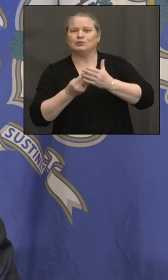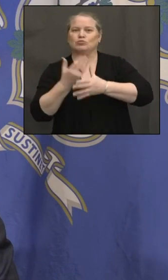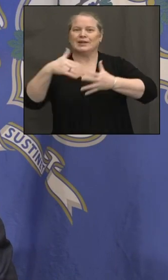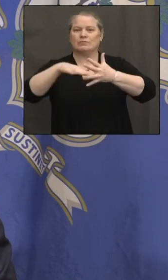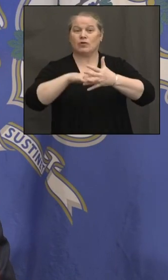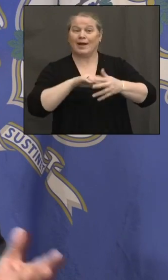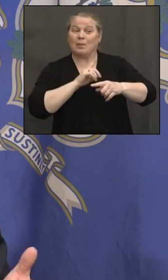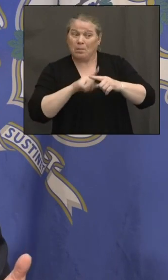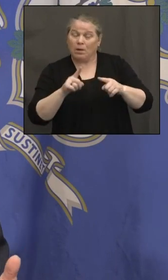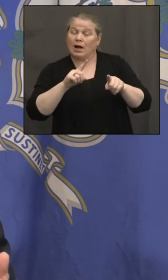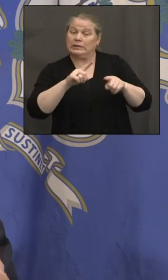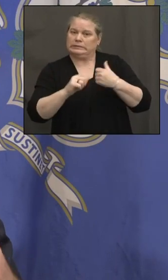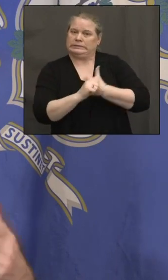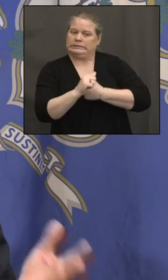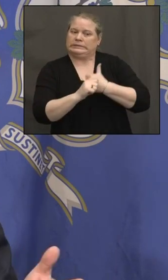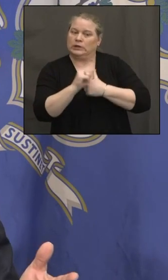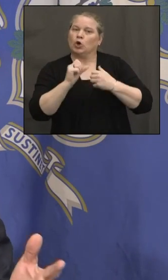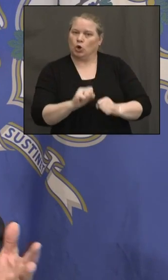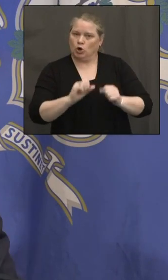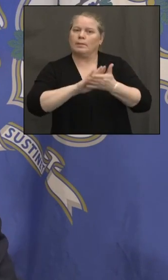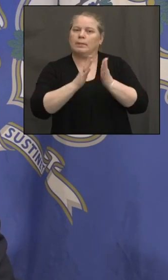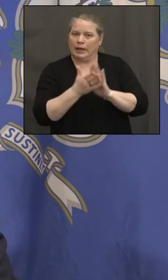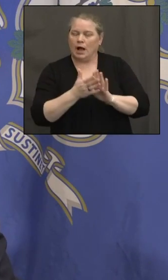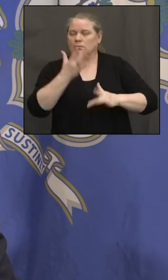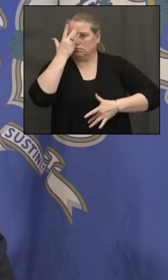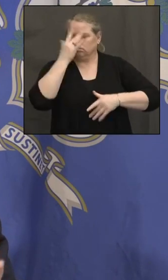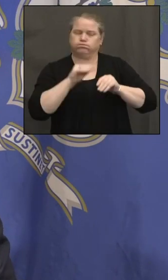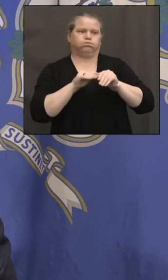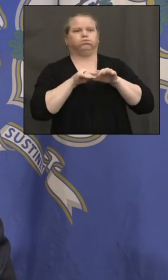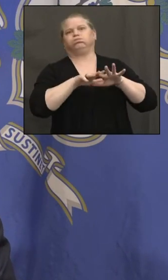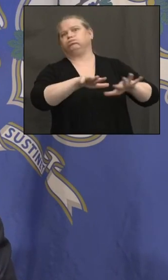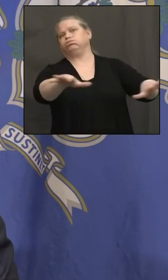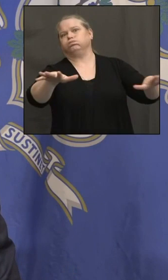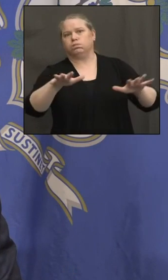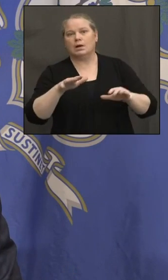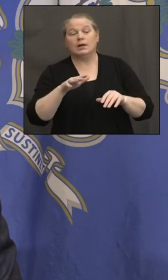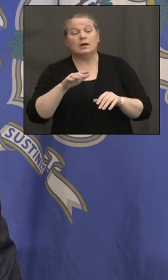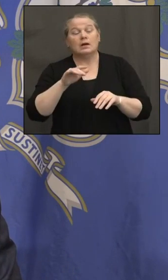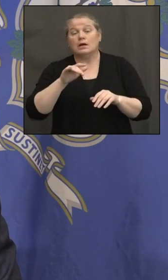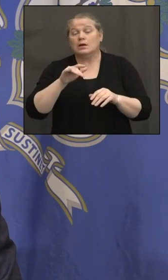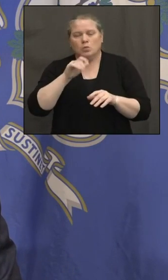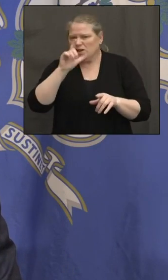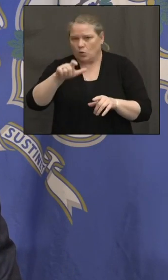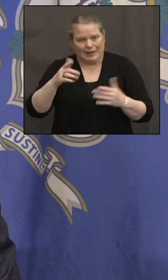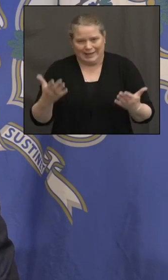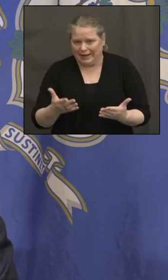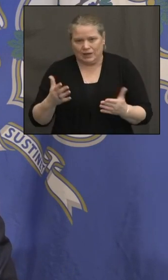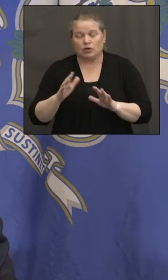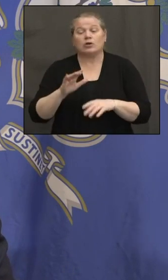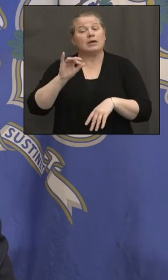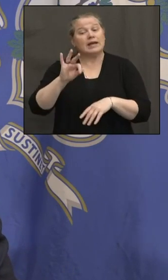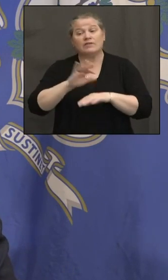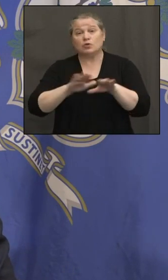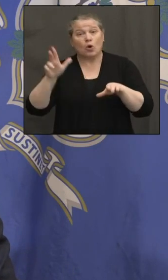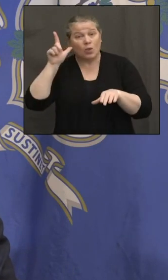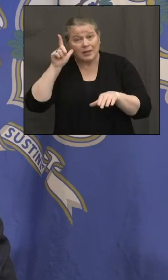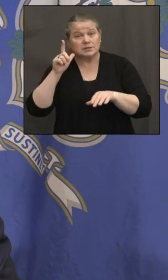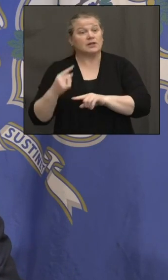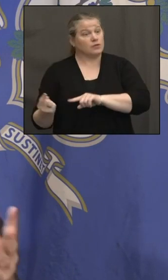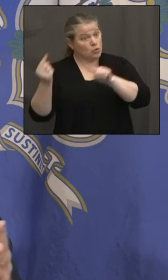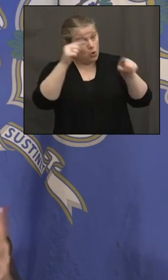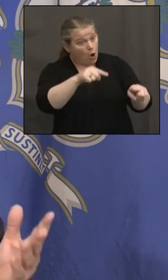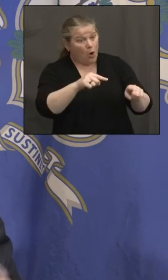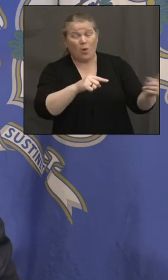need that. And if you do go down and you don't listen and you come back, get tested, get tested. It just would reduce the risk for